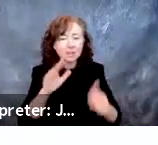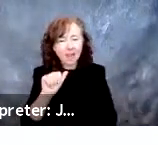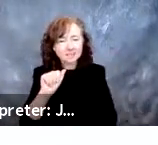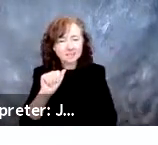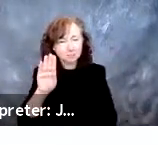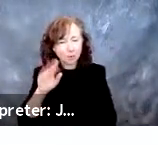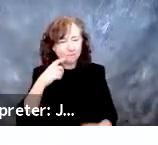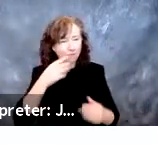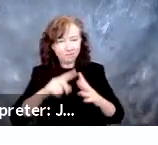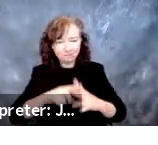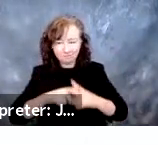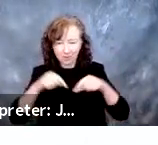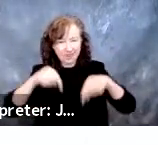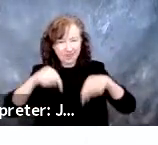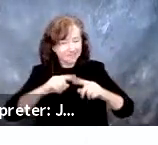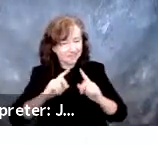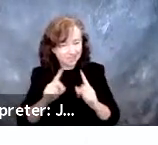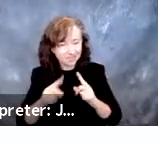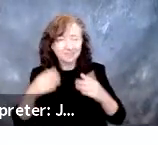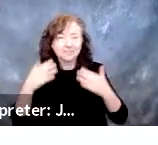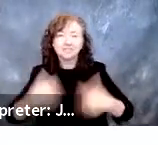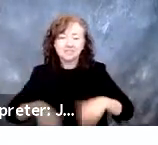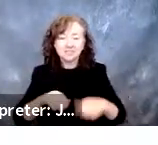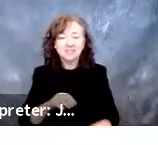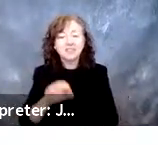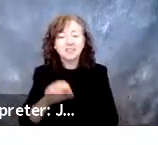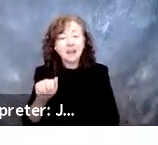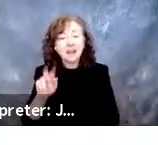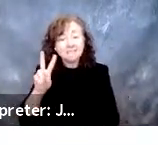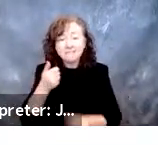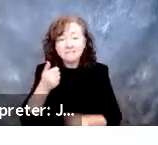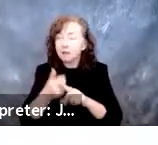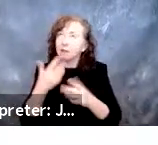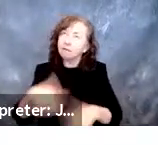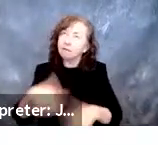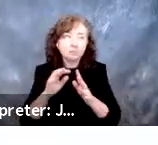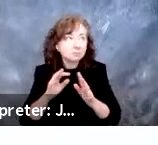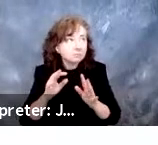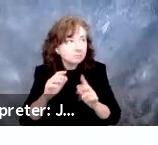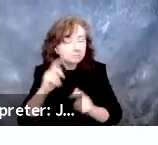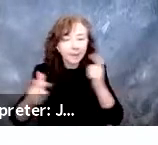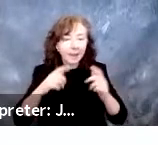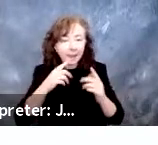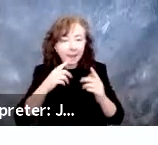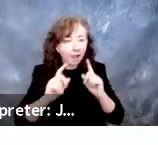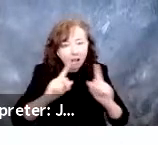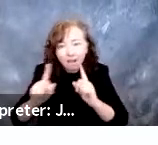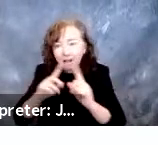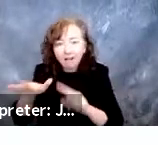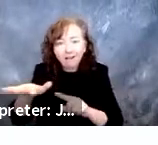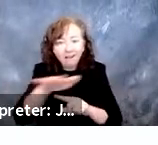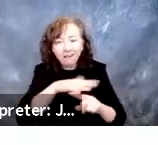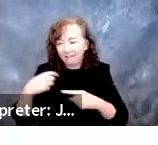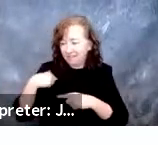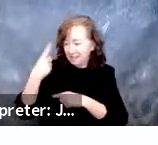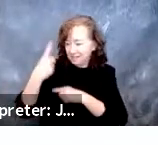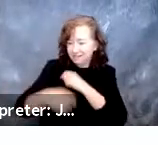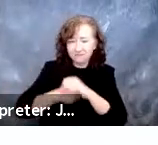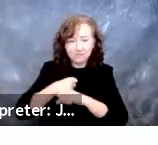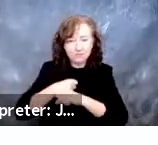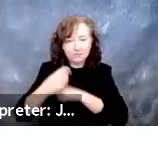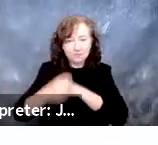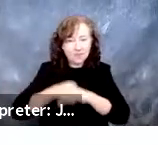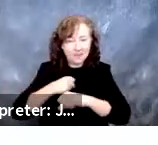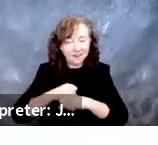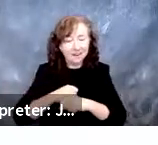dialogue. Autonomous vehicles have become a major topic of discussion these past few years. And as we inch closer to the